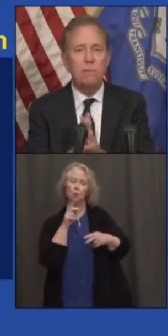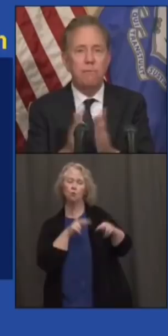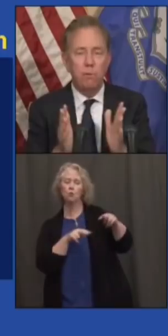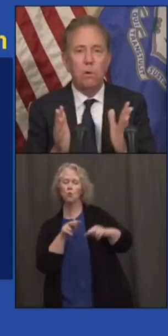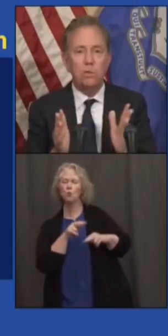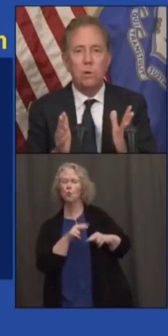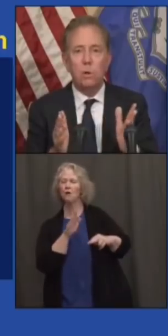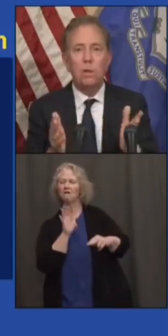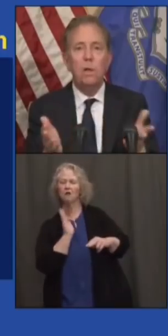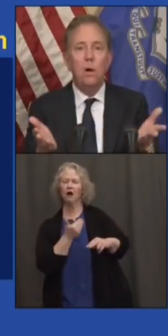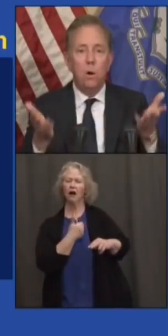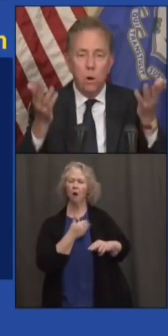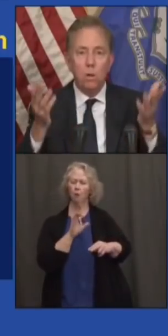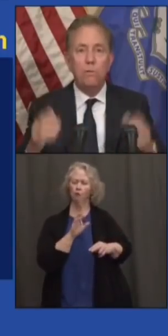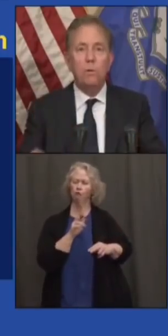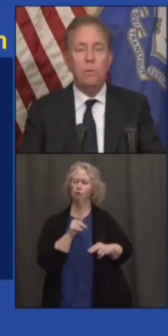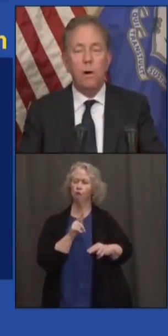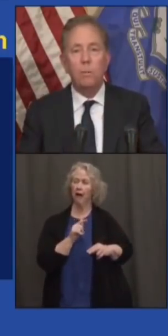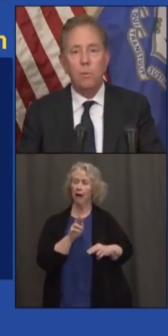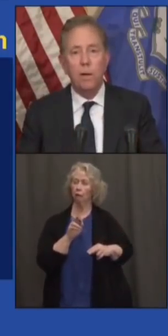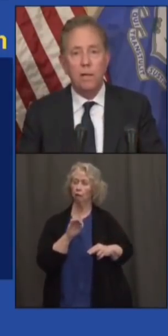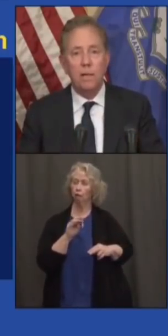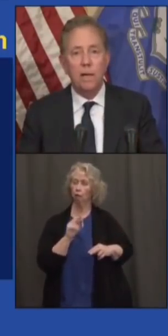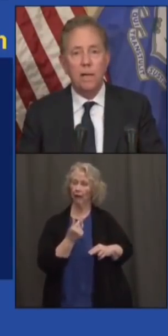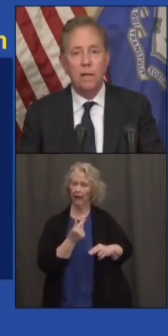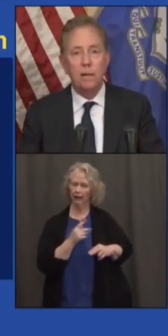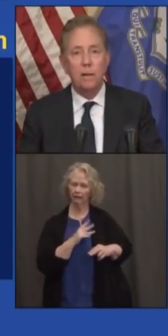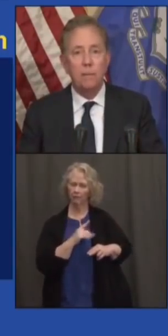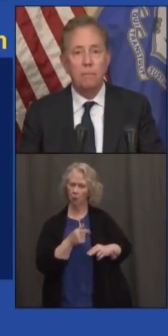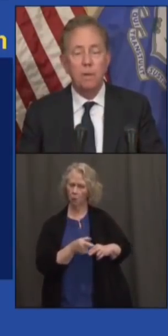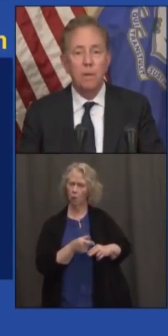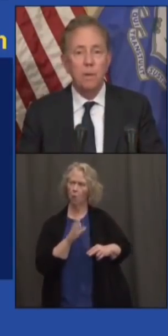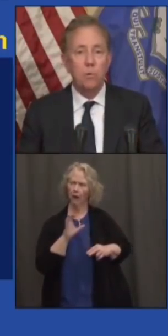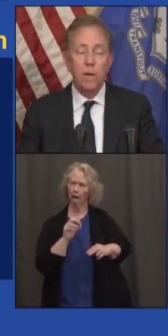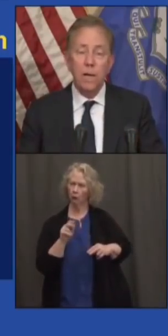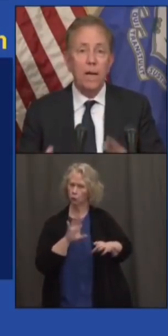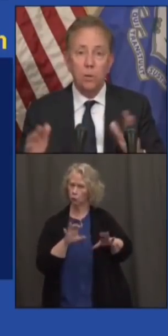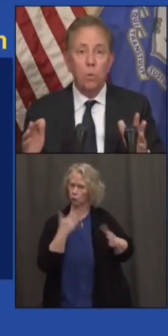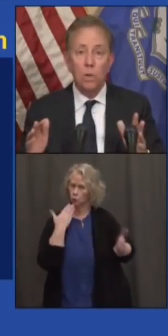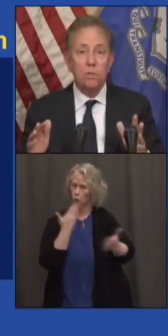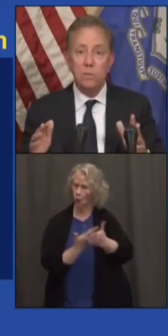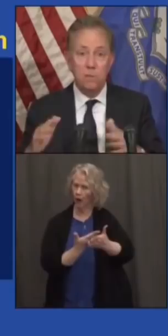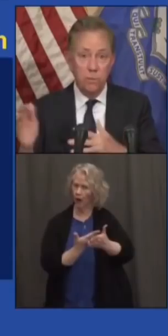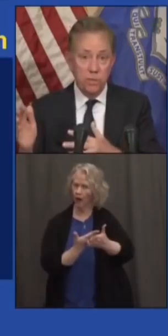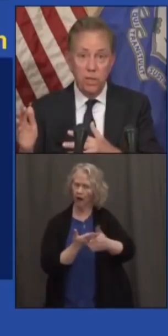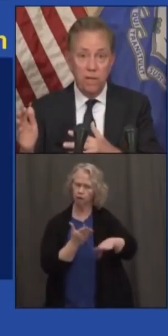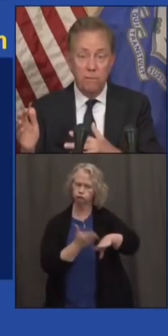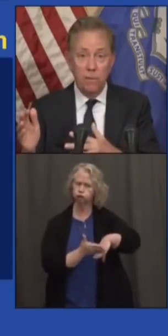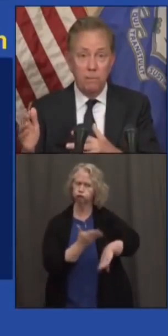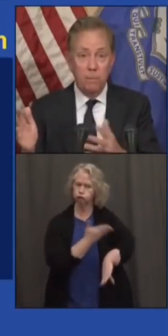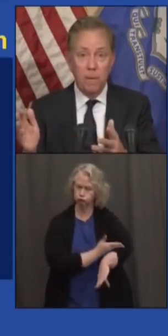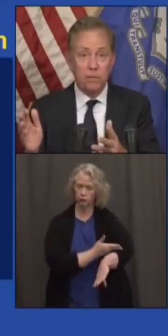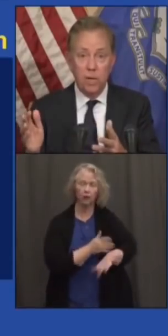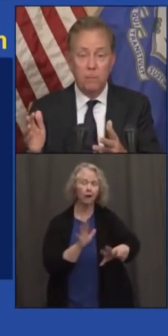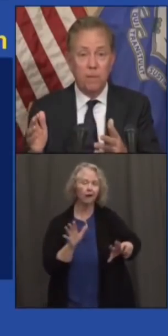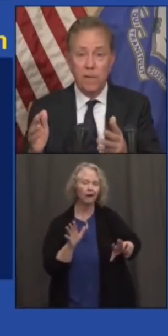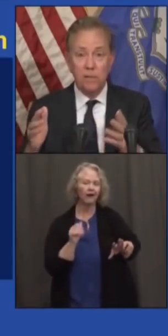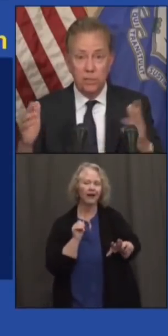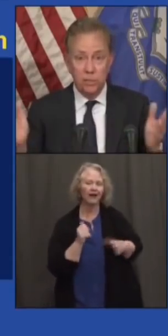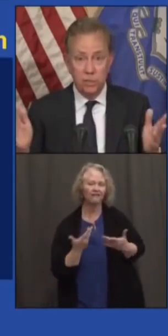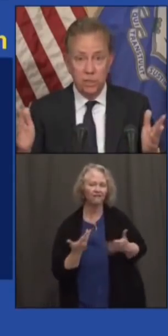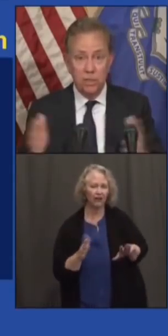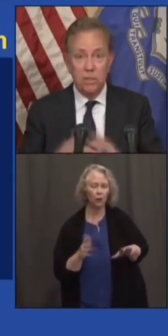Fitch, Ford total, all of whom upgraded Connecticut. We're not out of the woods. We still have big pension